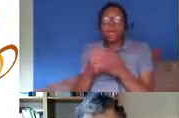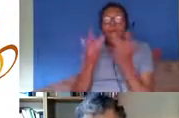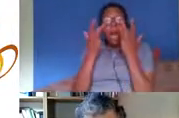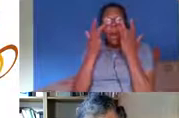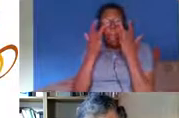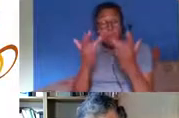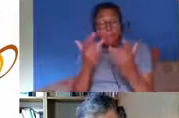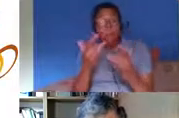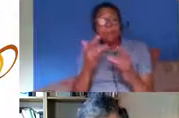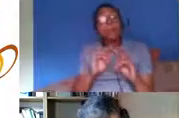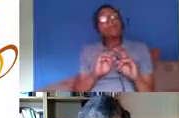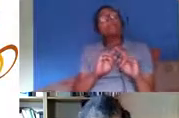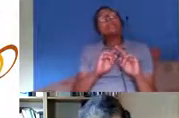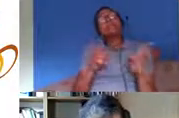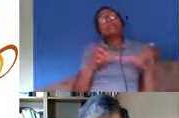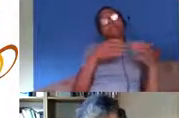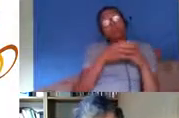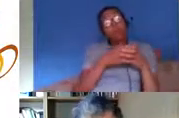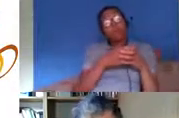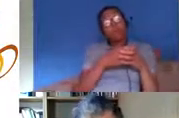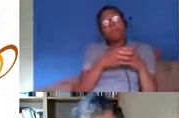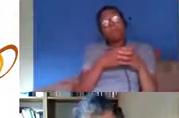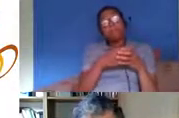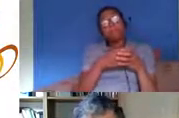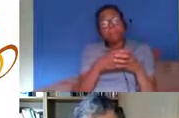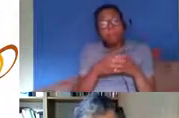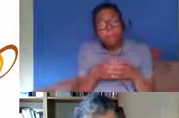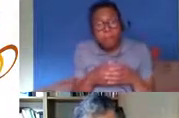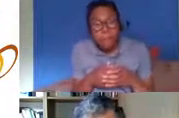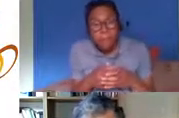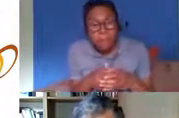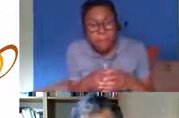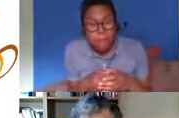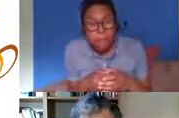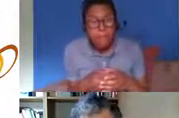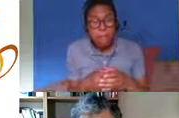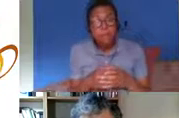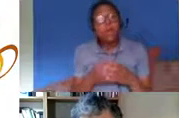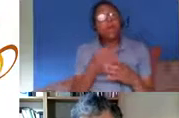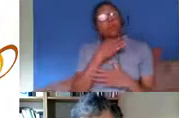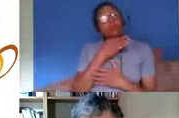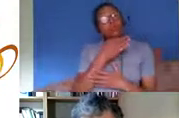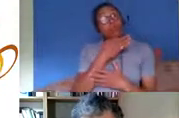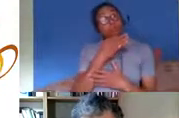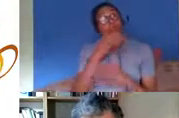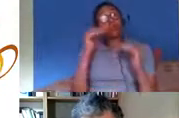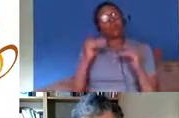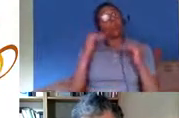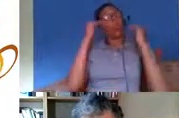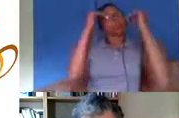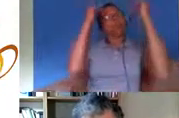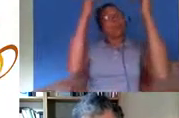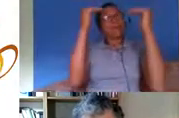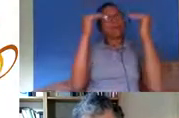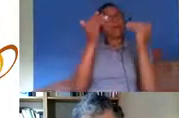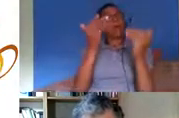black minority communities that risk was higher than for for their white counterparts